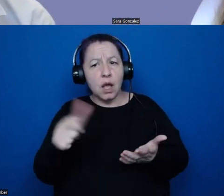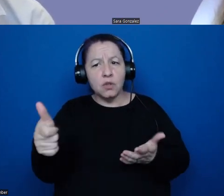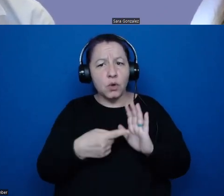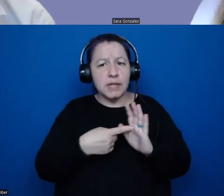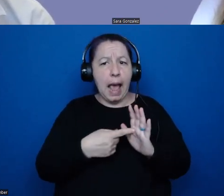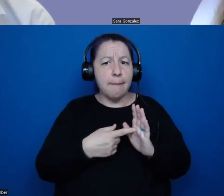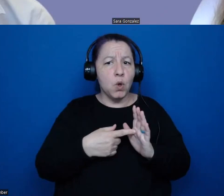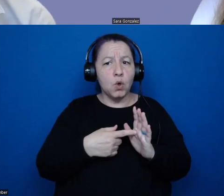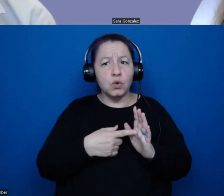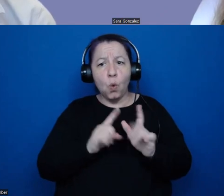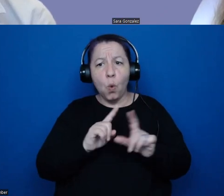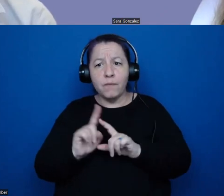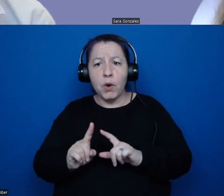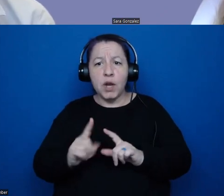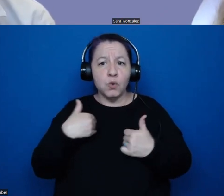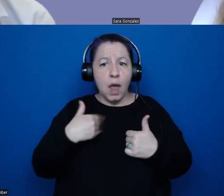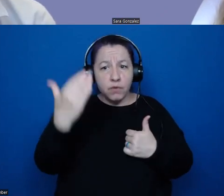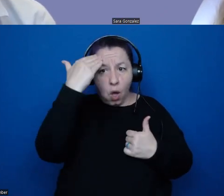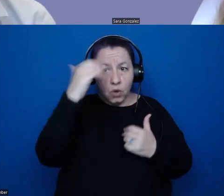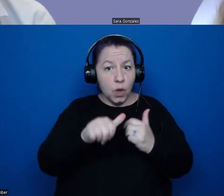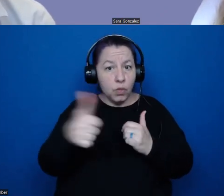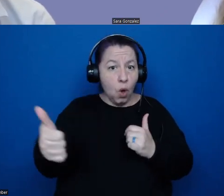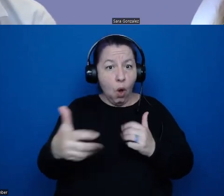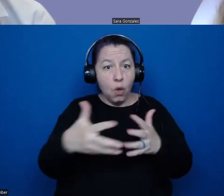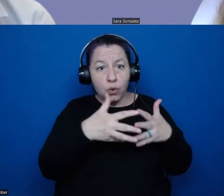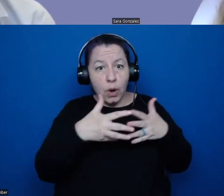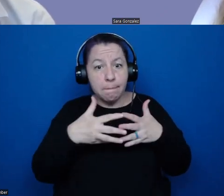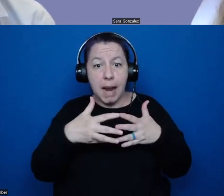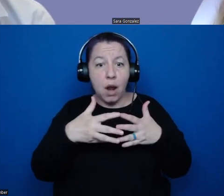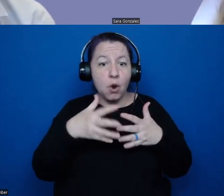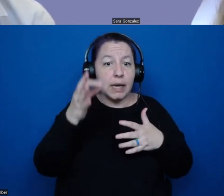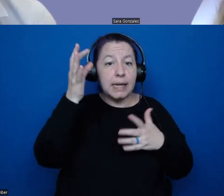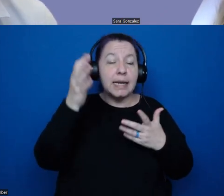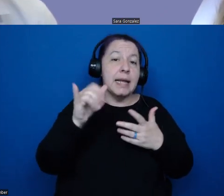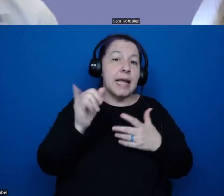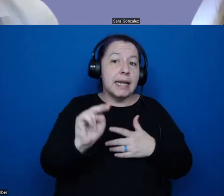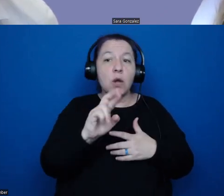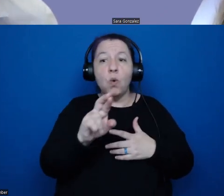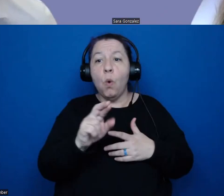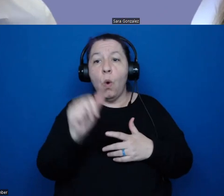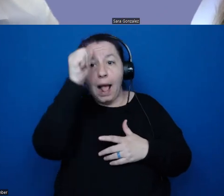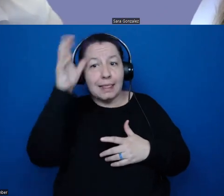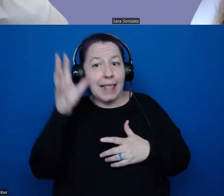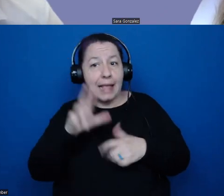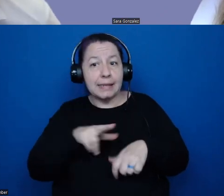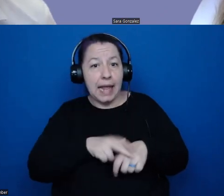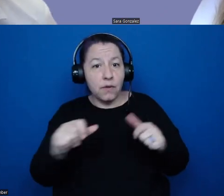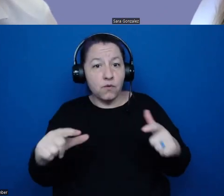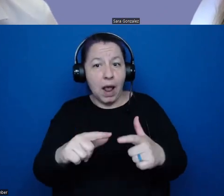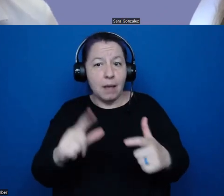you have knowledge of with other American Indian or Alaska Native tribes, I think, related to the Grand Ronde Way?